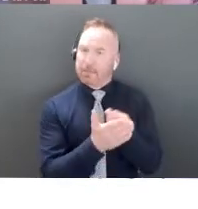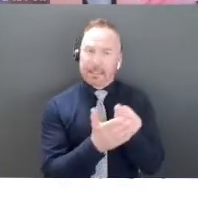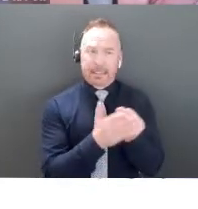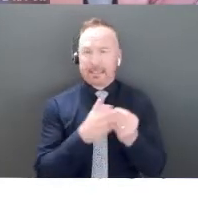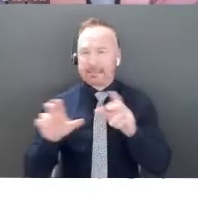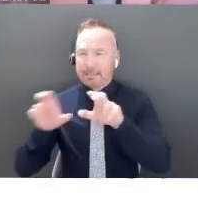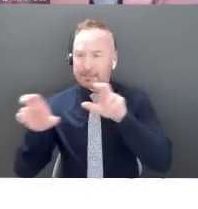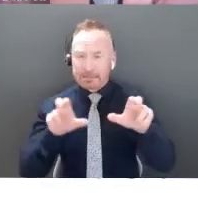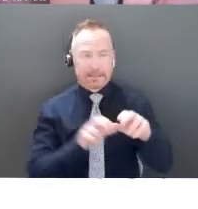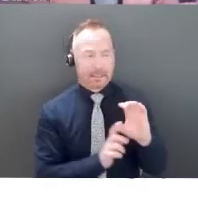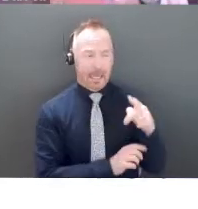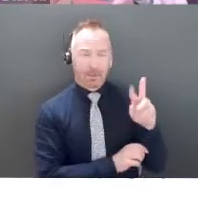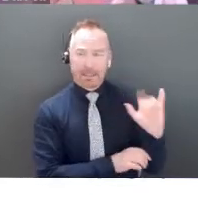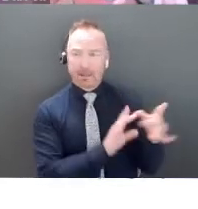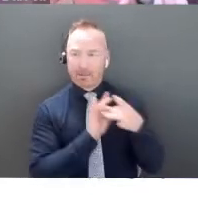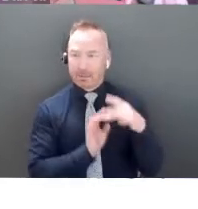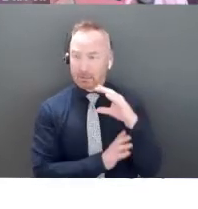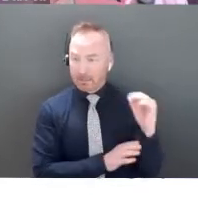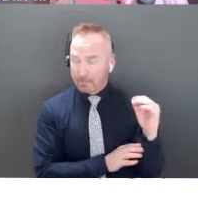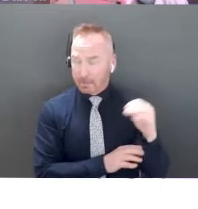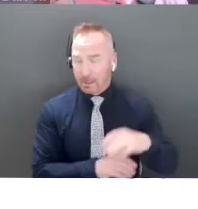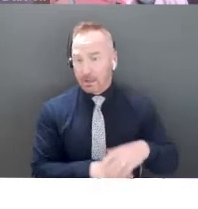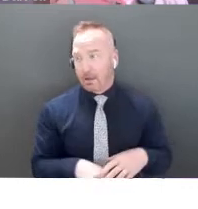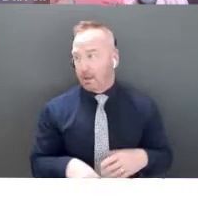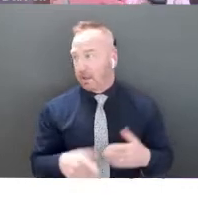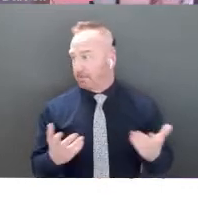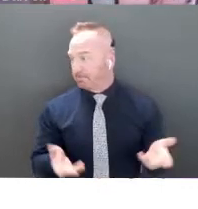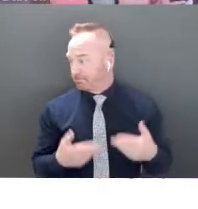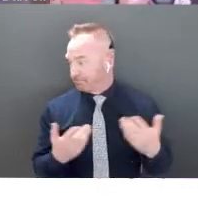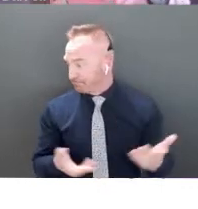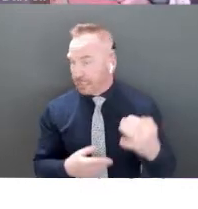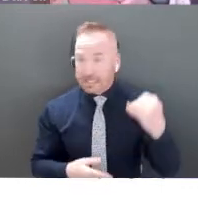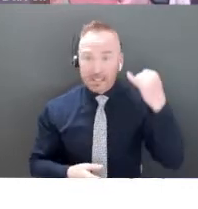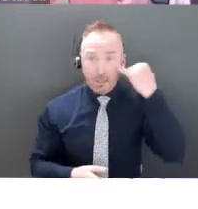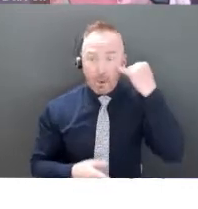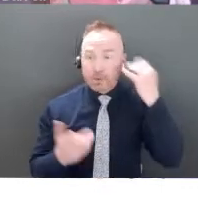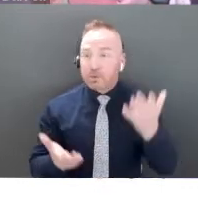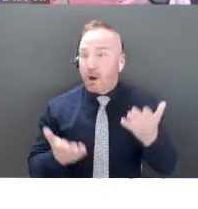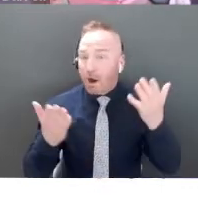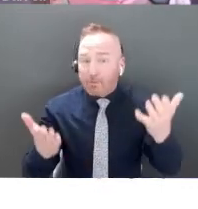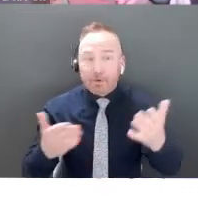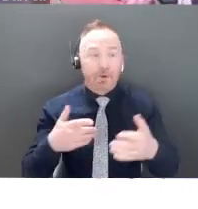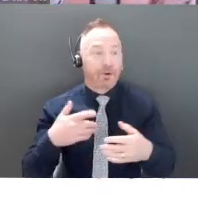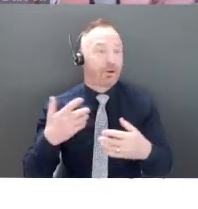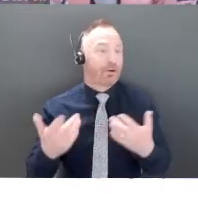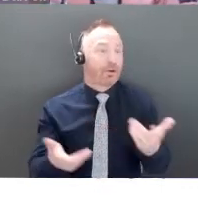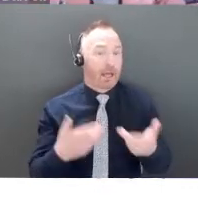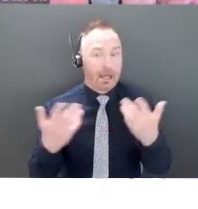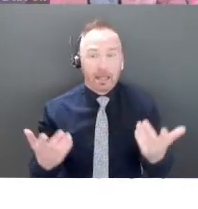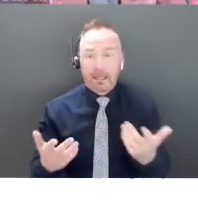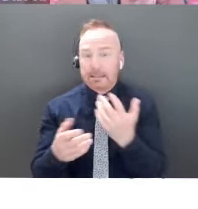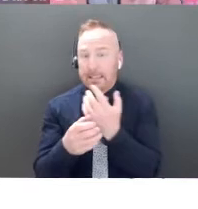Now, you can, what kind of deals are you offering, you know, a safe? Are you offering, you know,